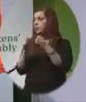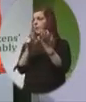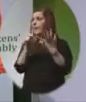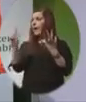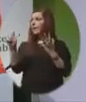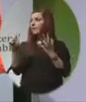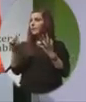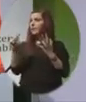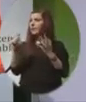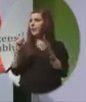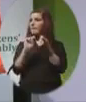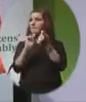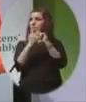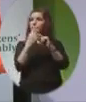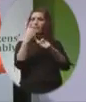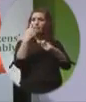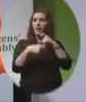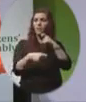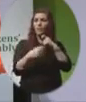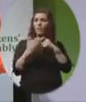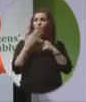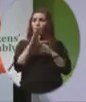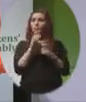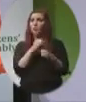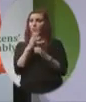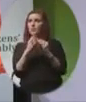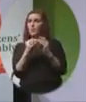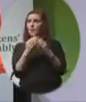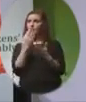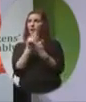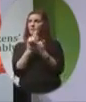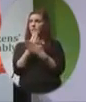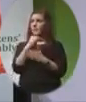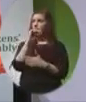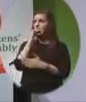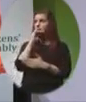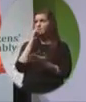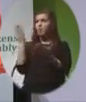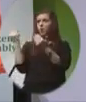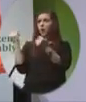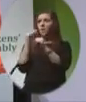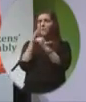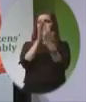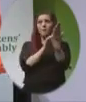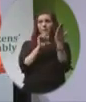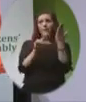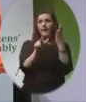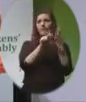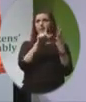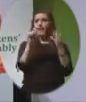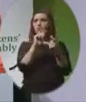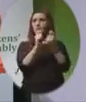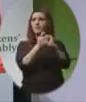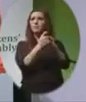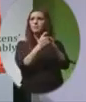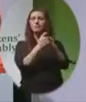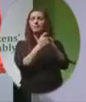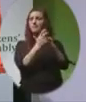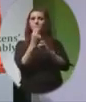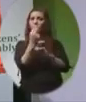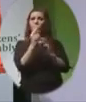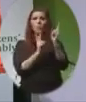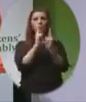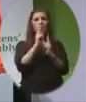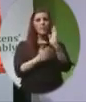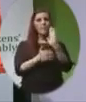created that we must do something. And very often that translates into calls for repeal of the Eighth Amendment. Instead, we should be building